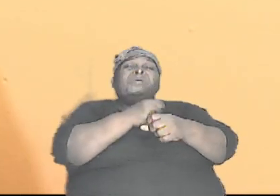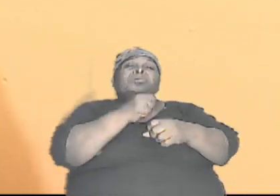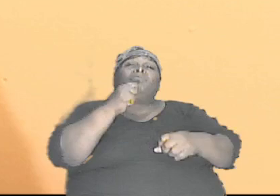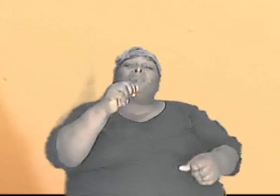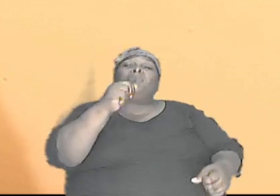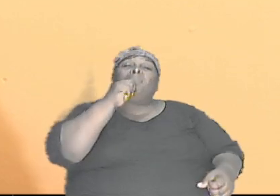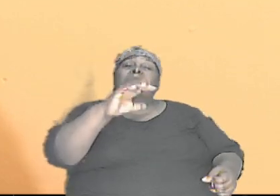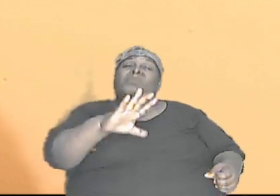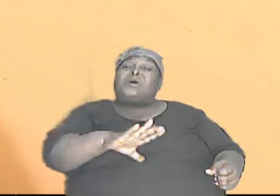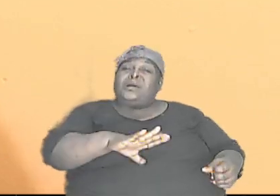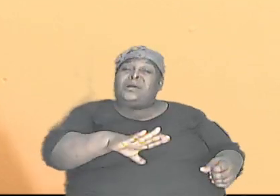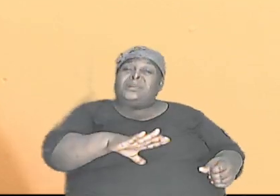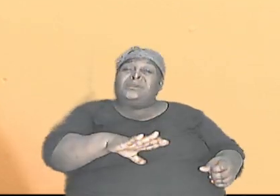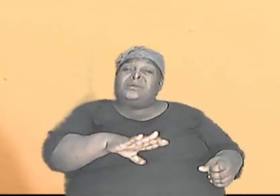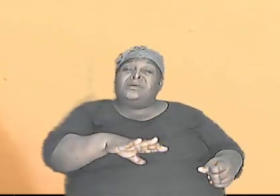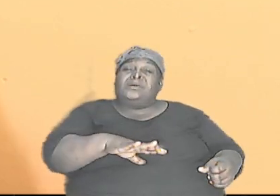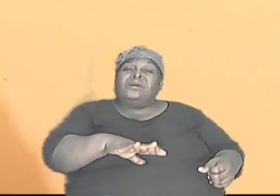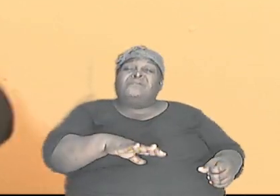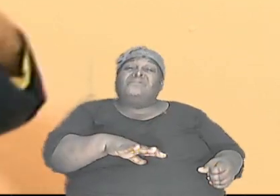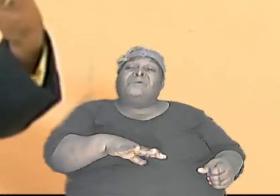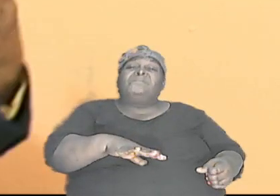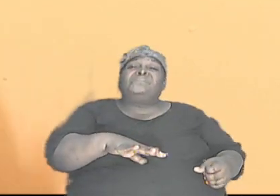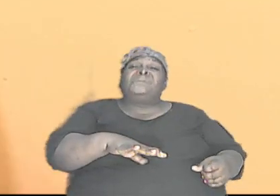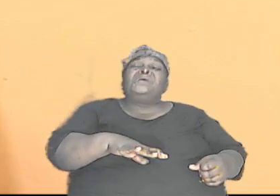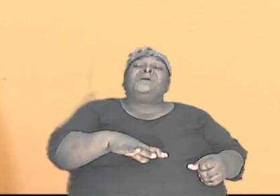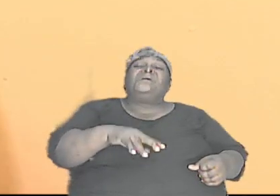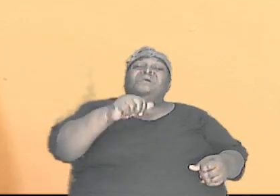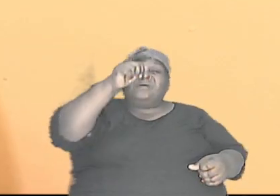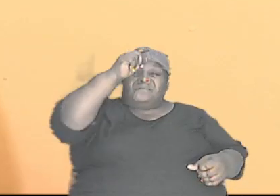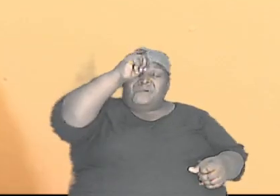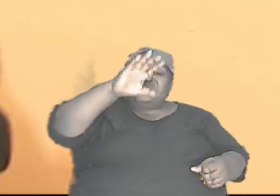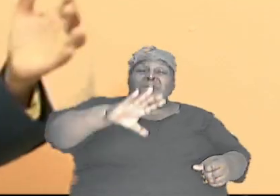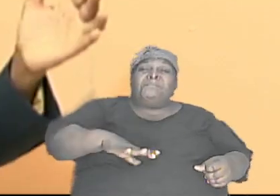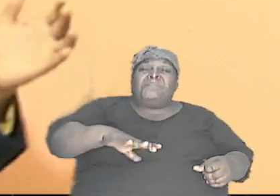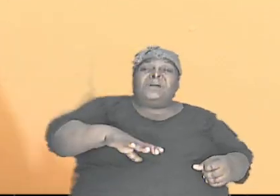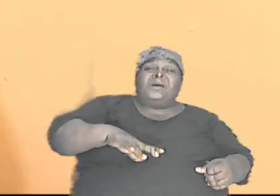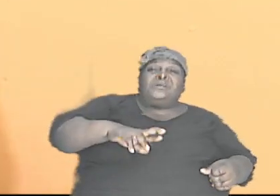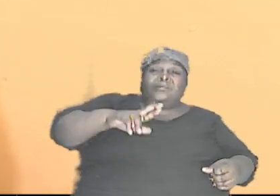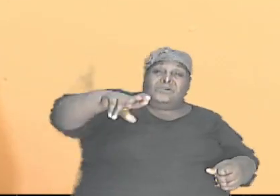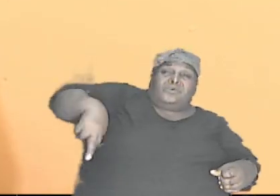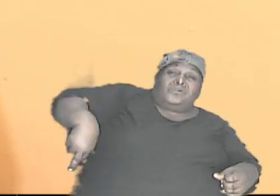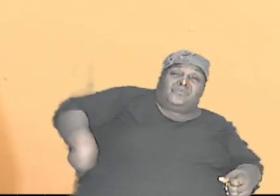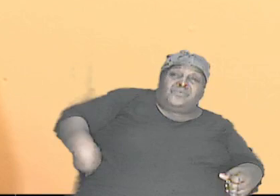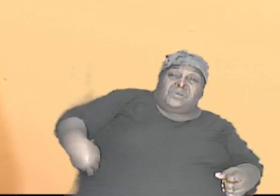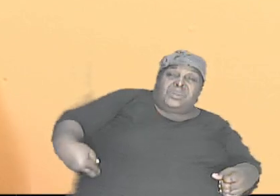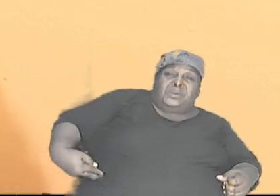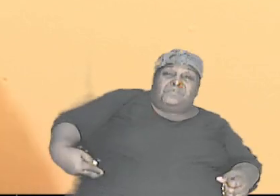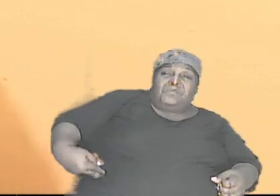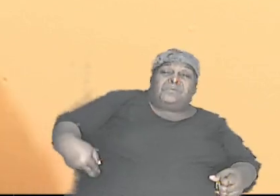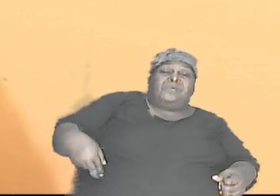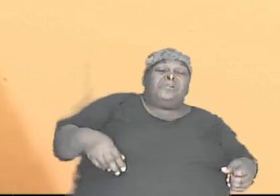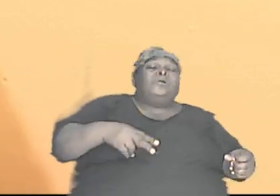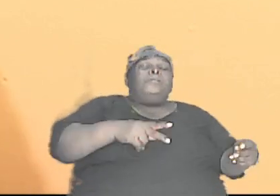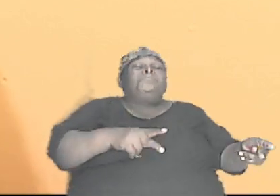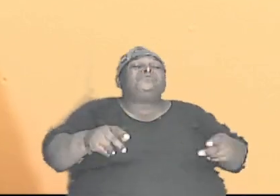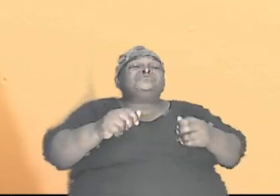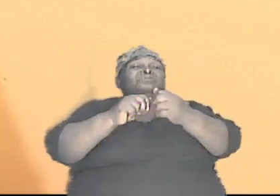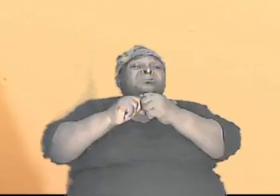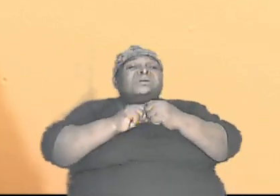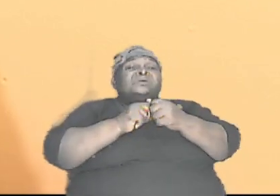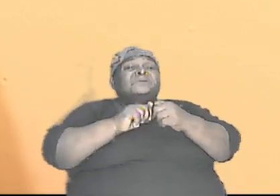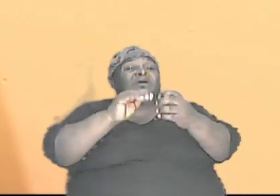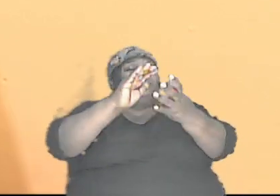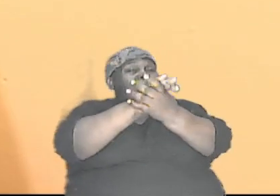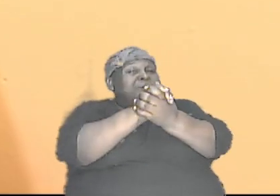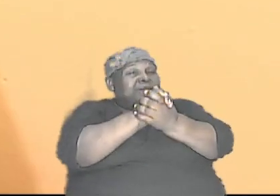from the side of the man putting them together getting them married and they started